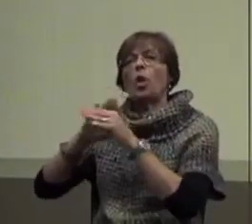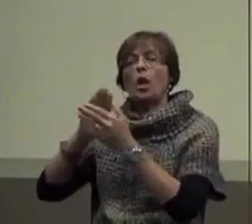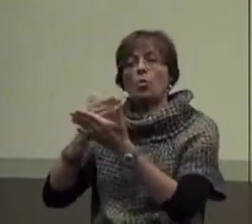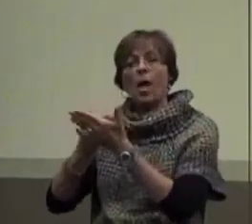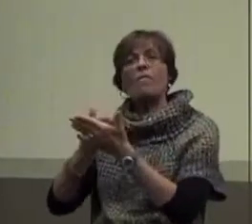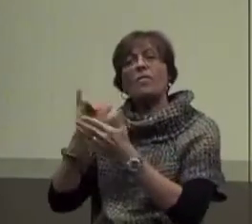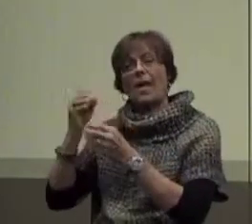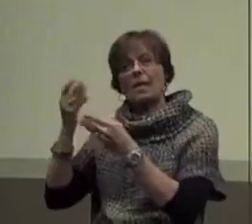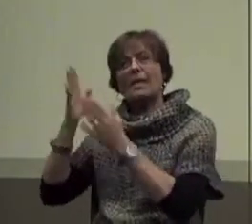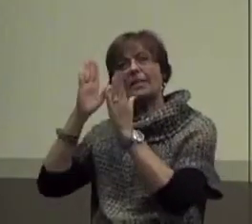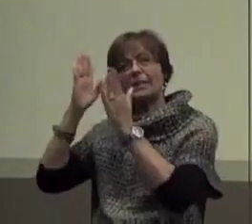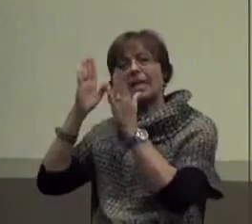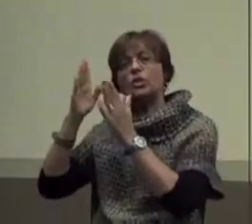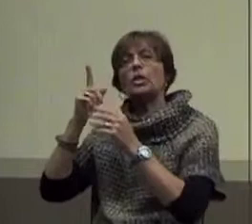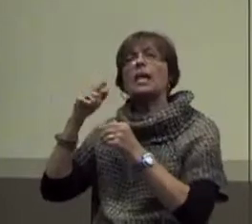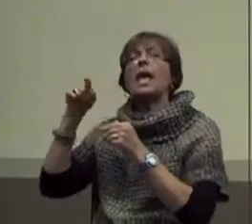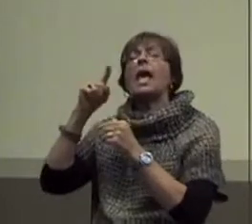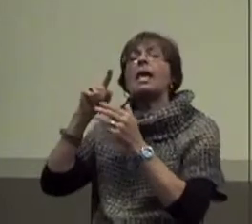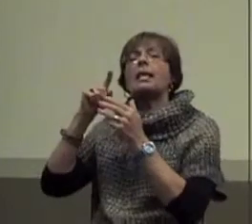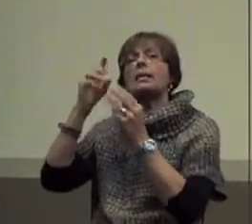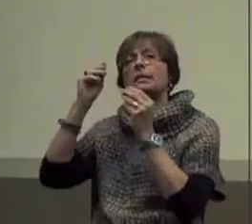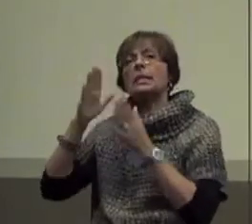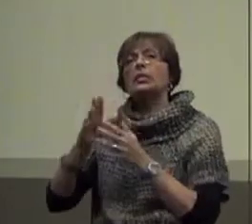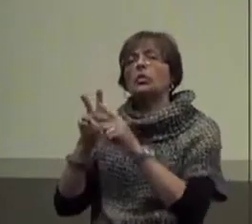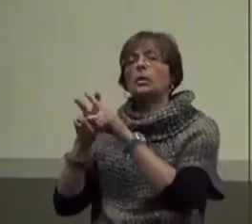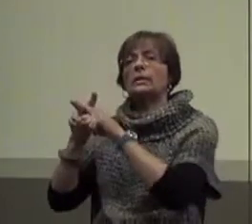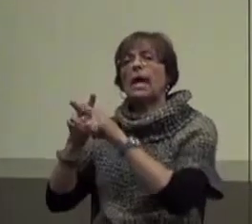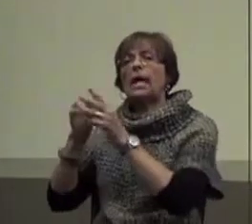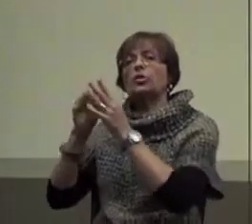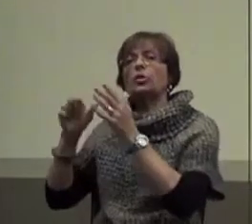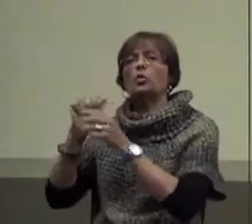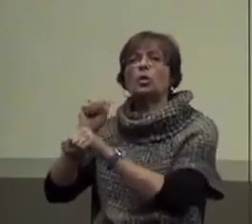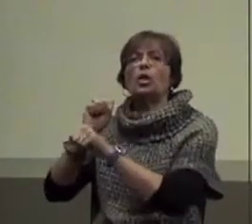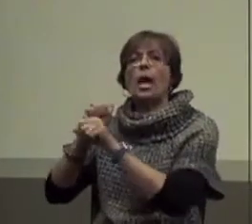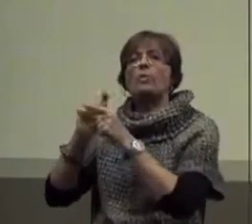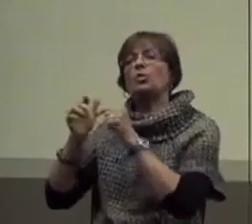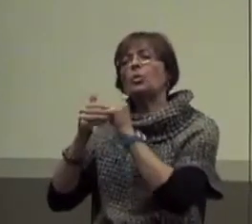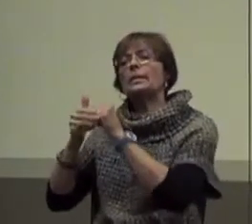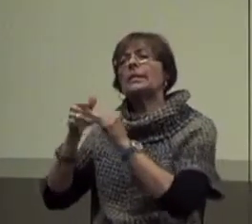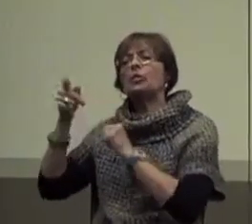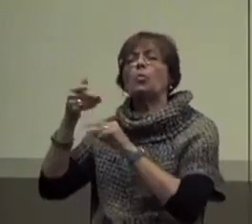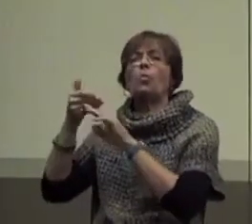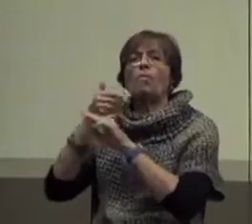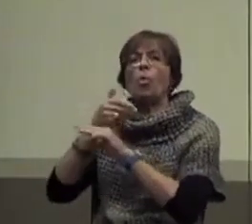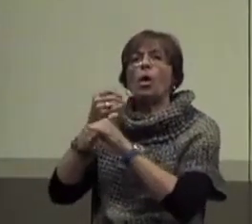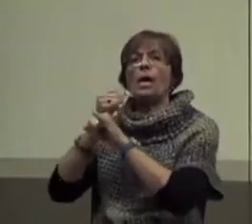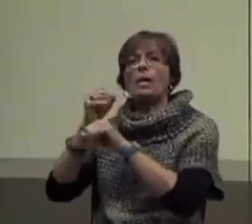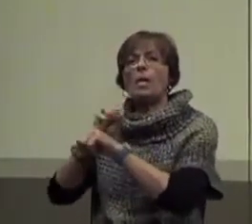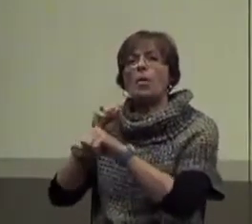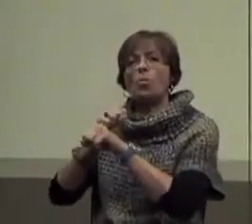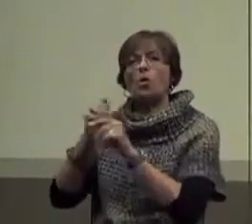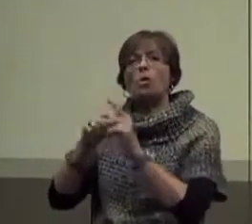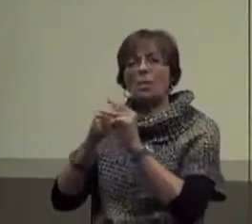Right? And teacher assigns student a job to assist her before independent work begins. See how this is actually